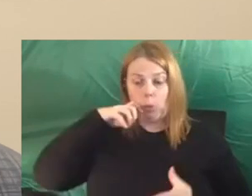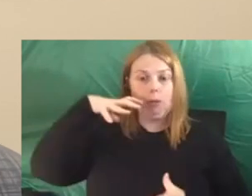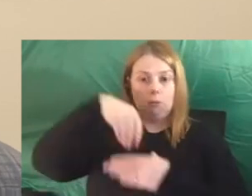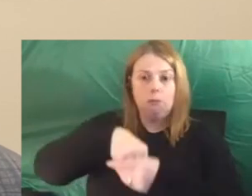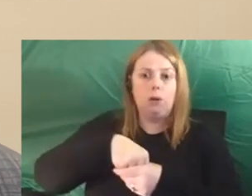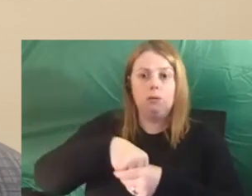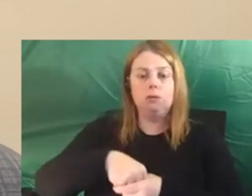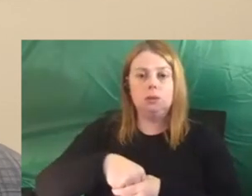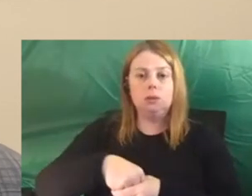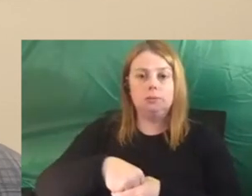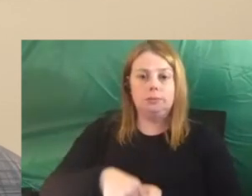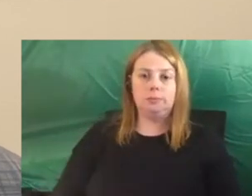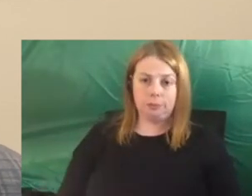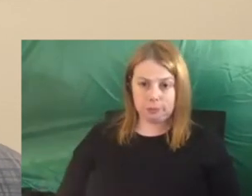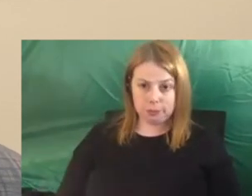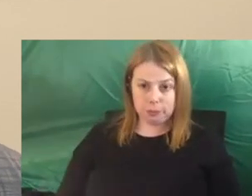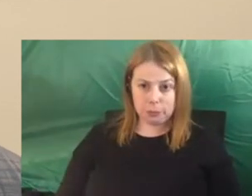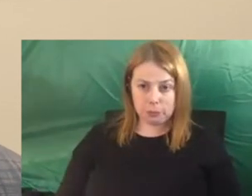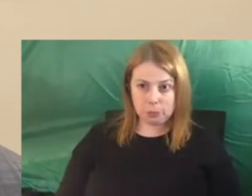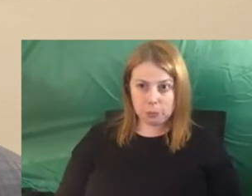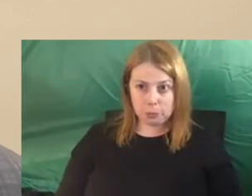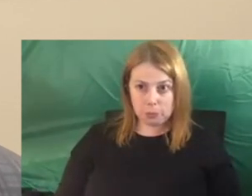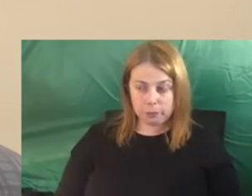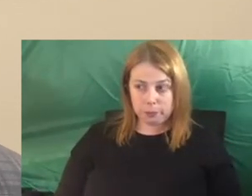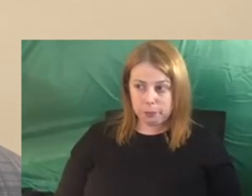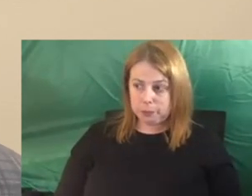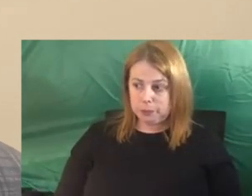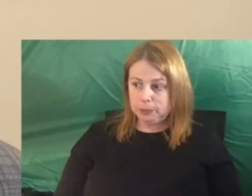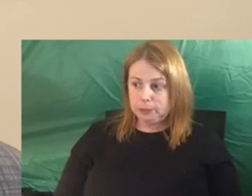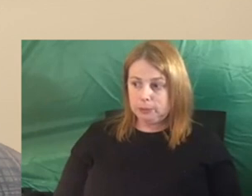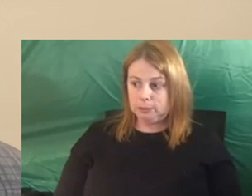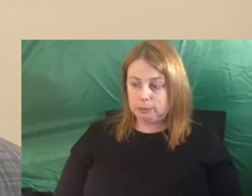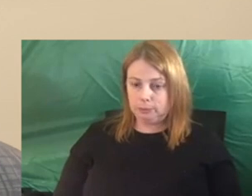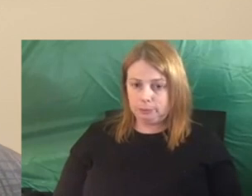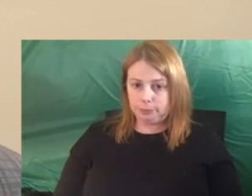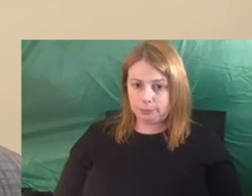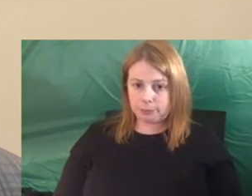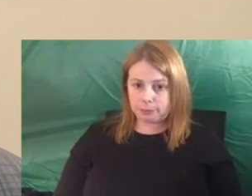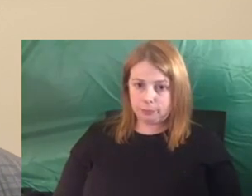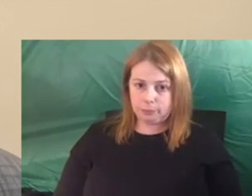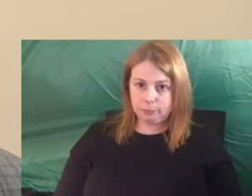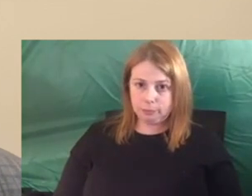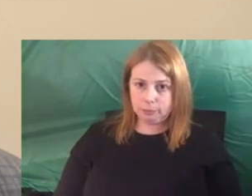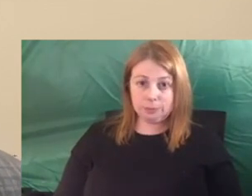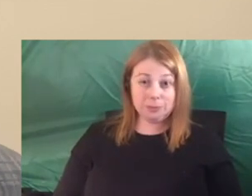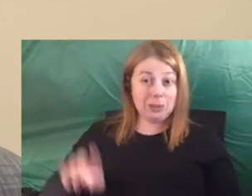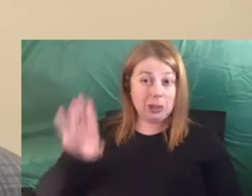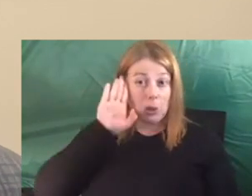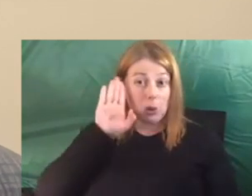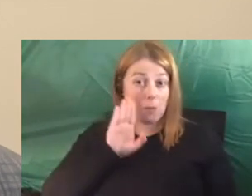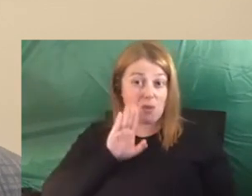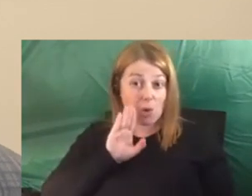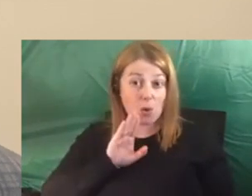my journey in the prevention space really started. As you heard earlier in the introduction,